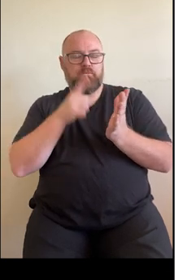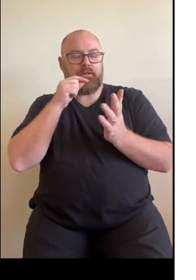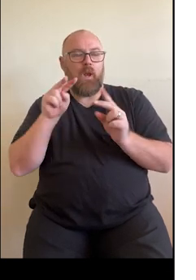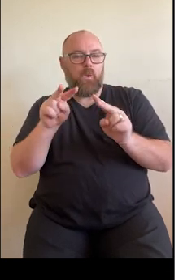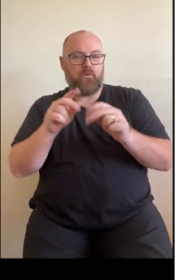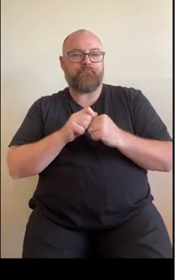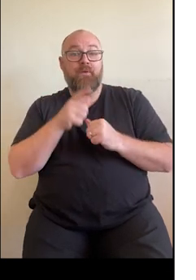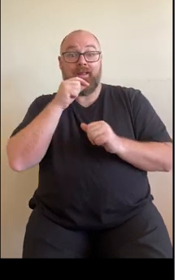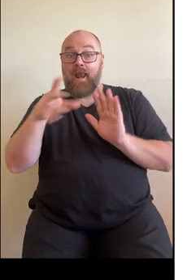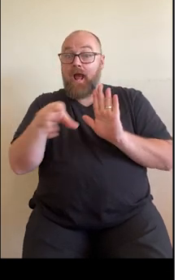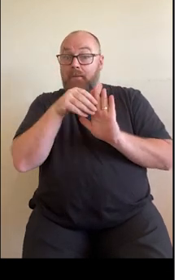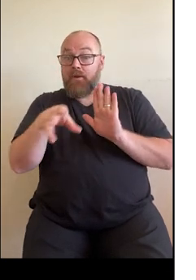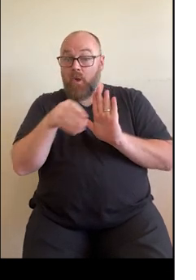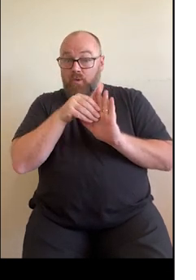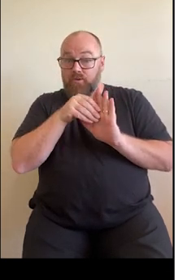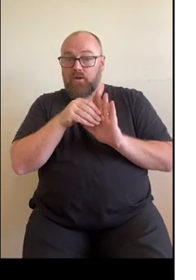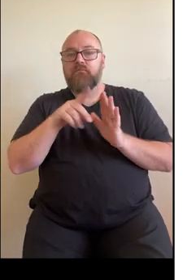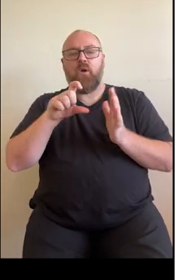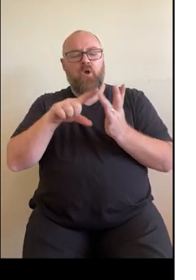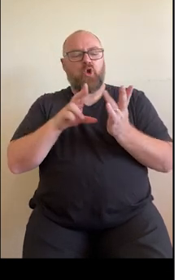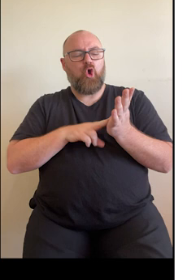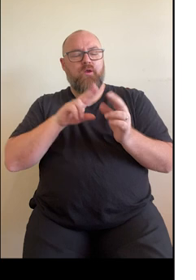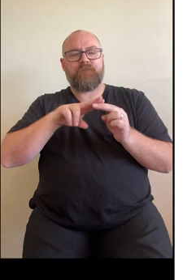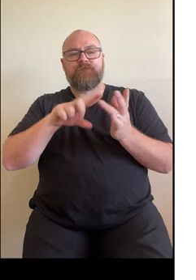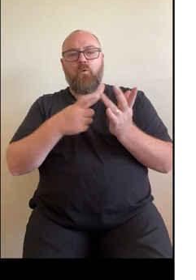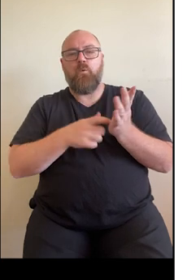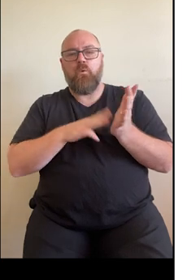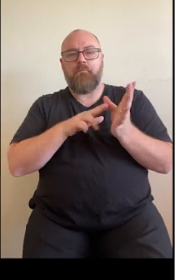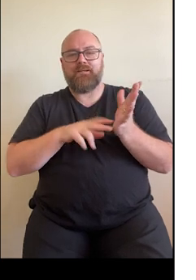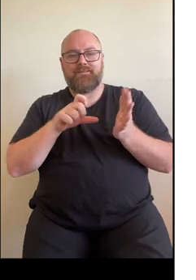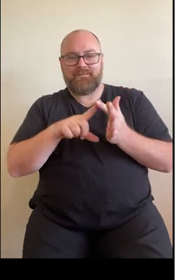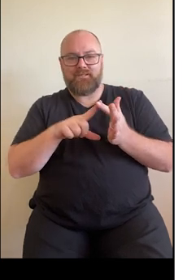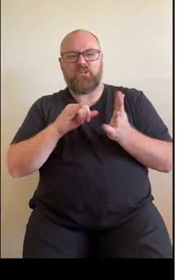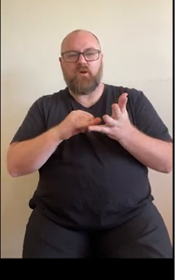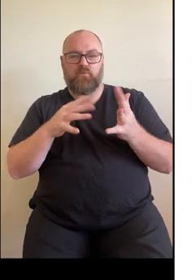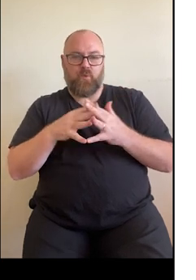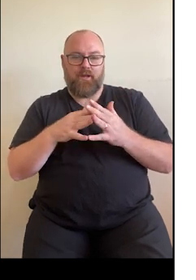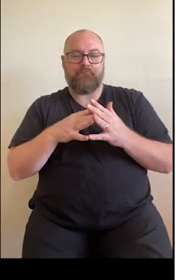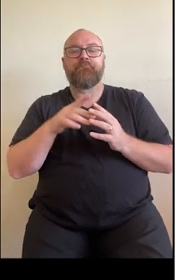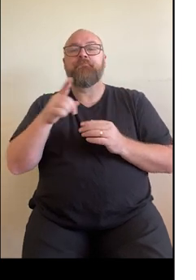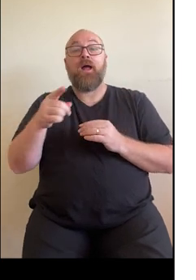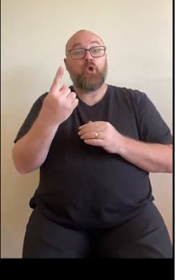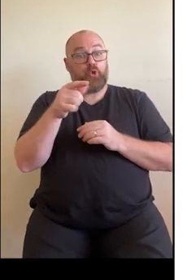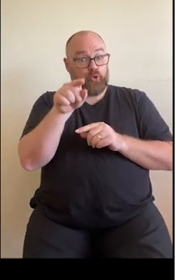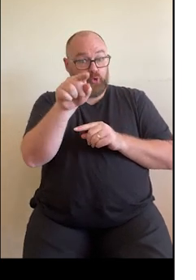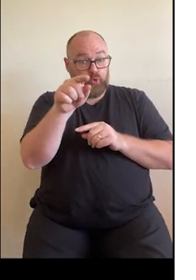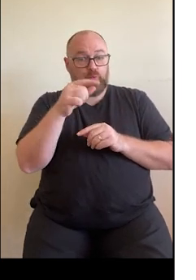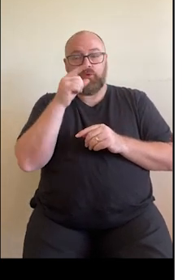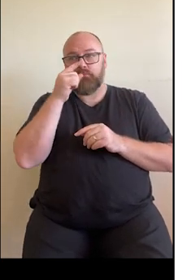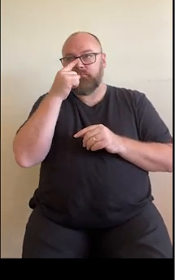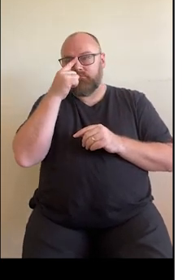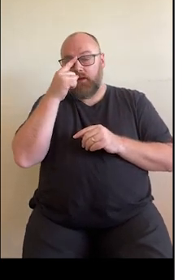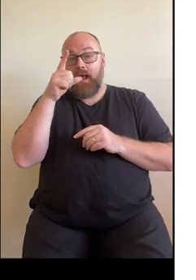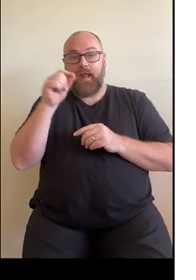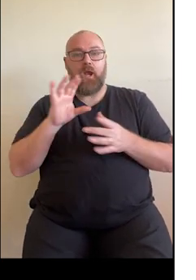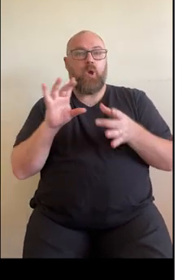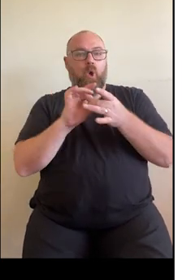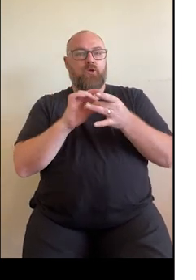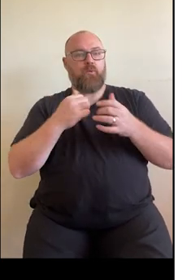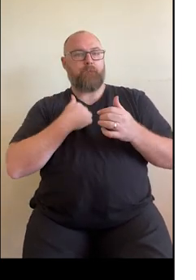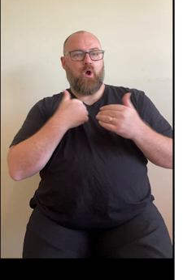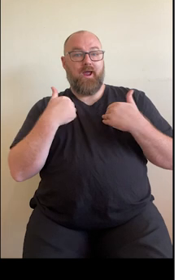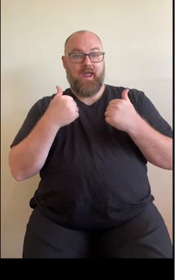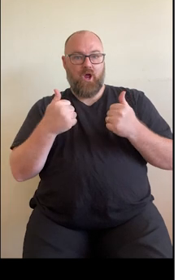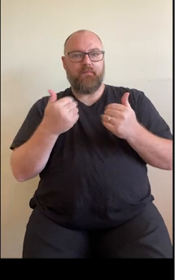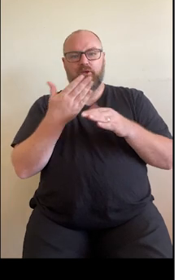can upload via conformance software. Consumers, on the other hand, can log in to My Health, which is